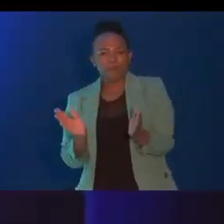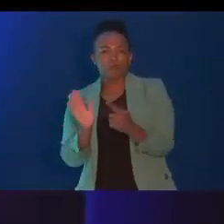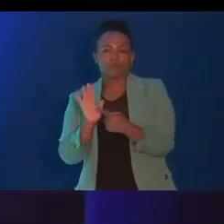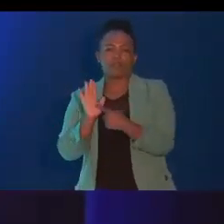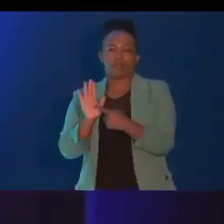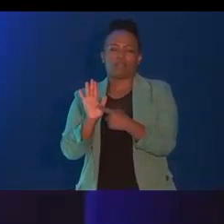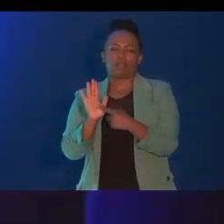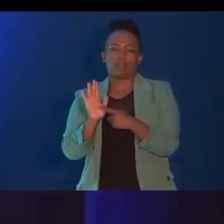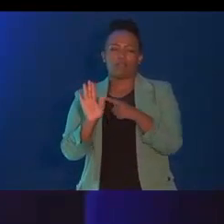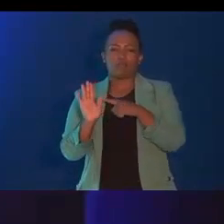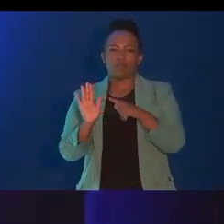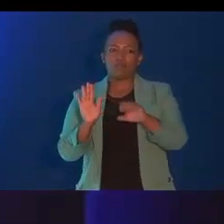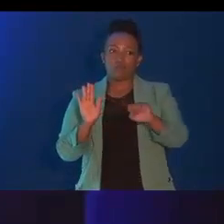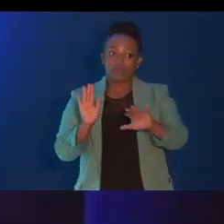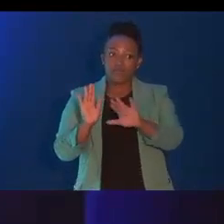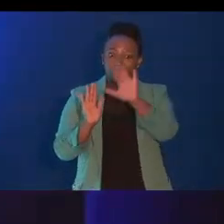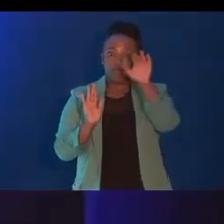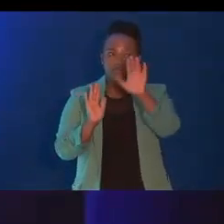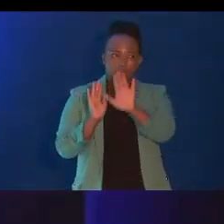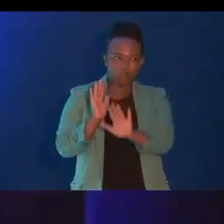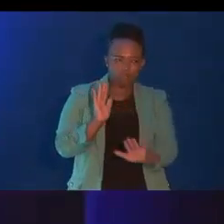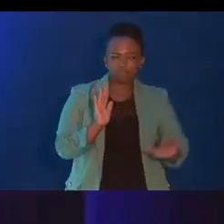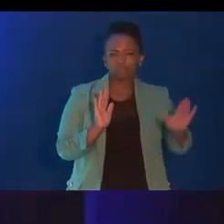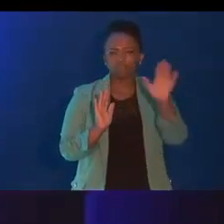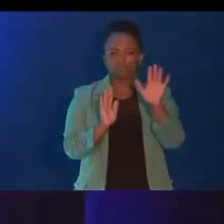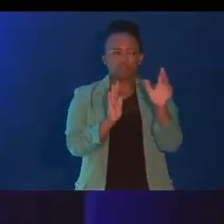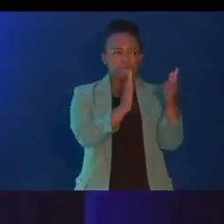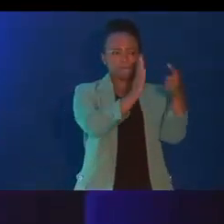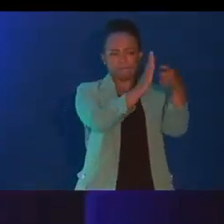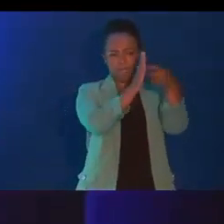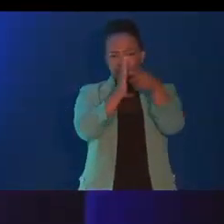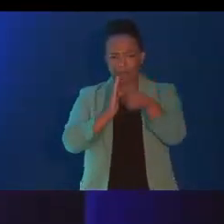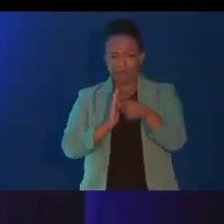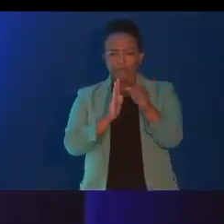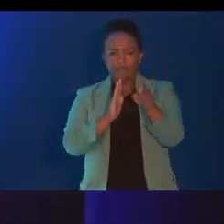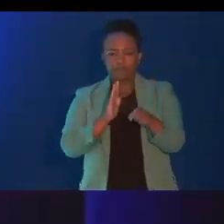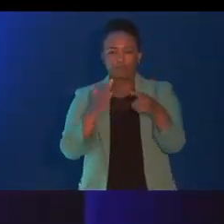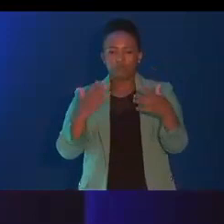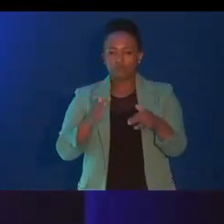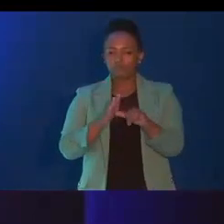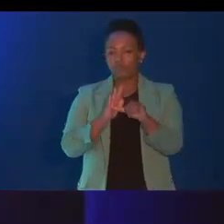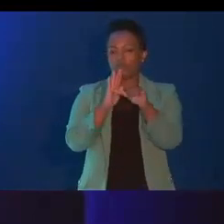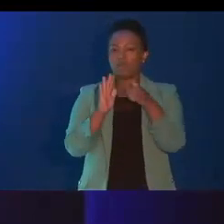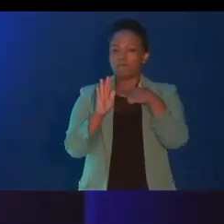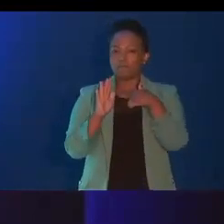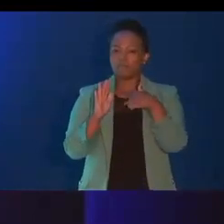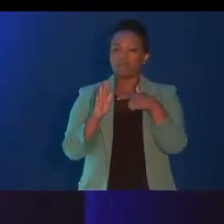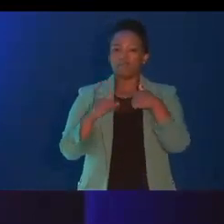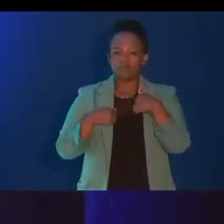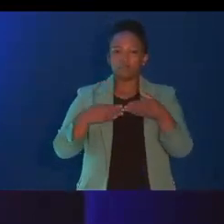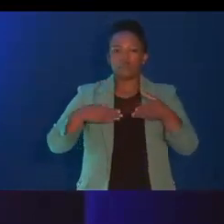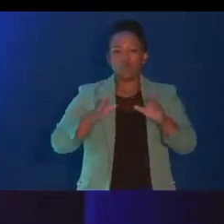across the length and breadth of this country. This has become an important message that I'm taking in the roadshows